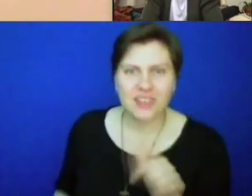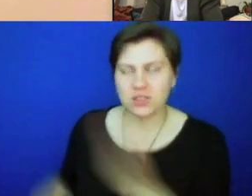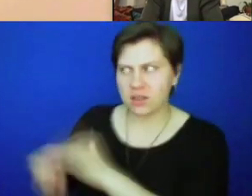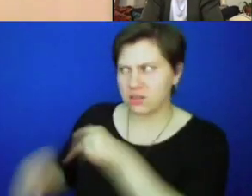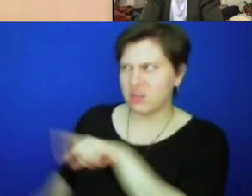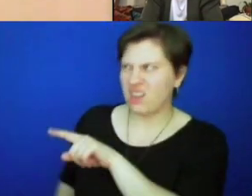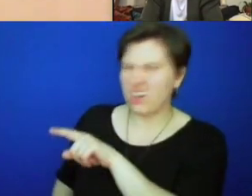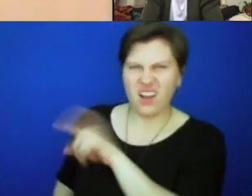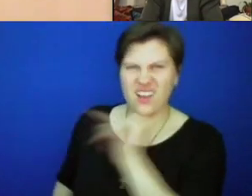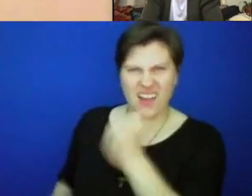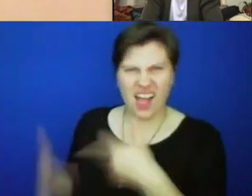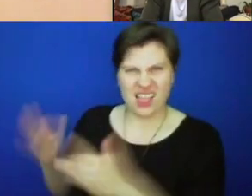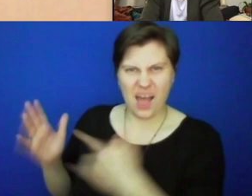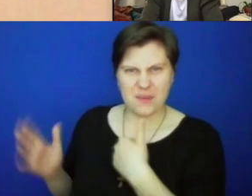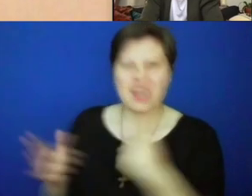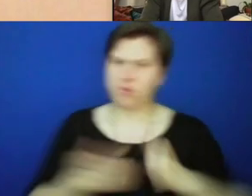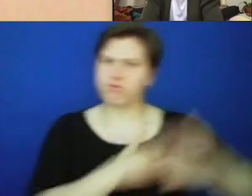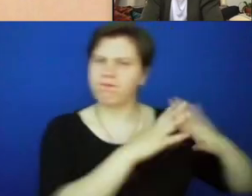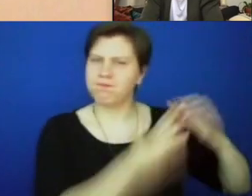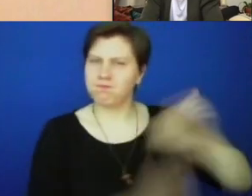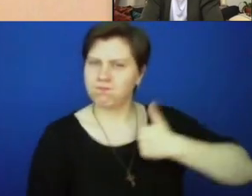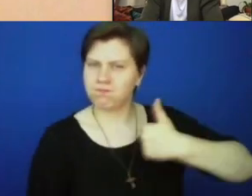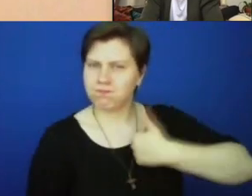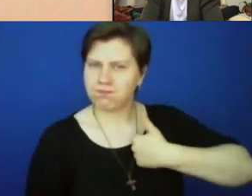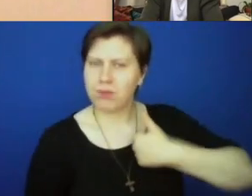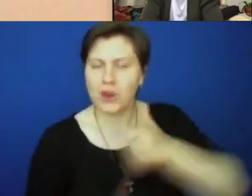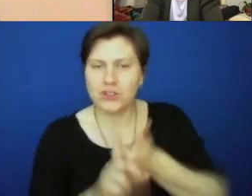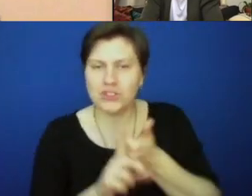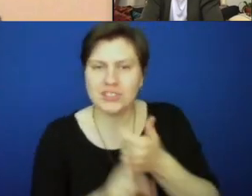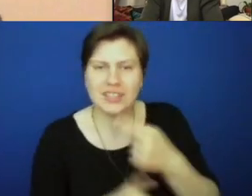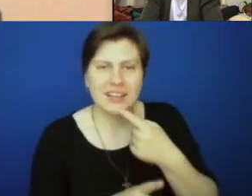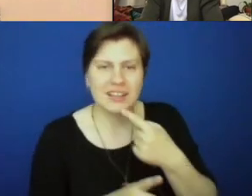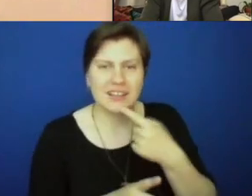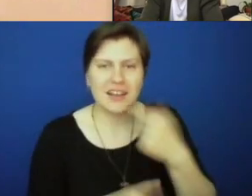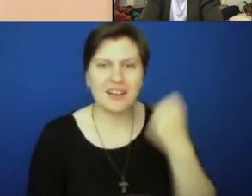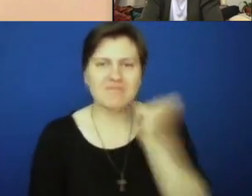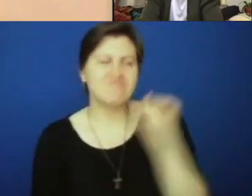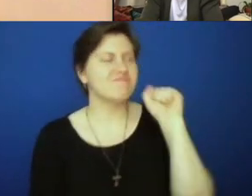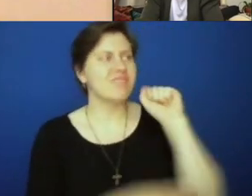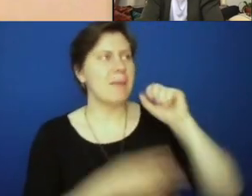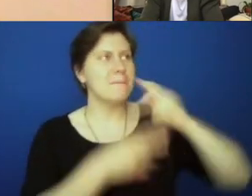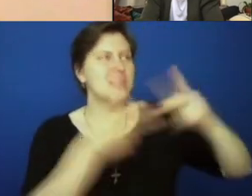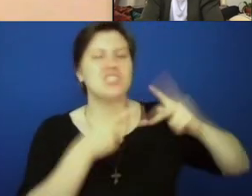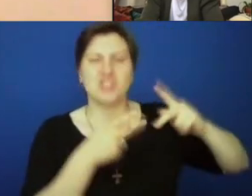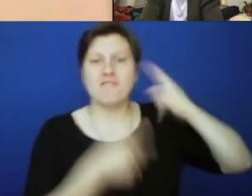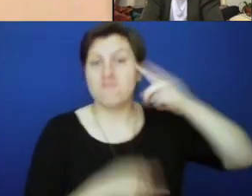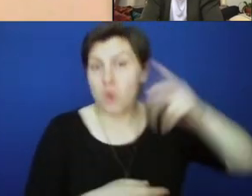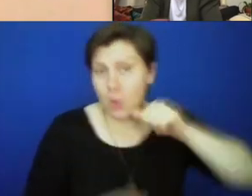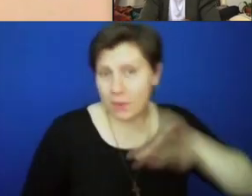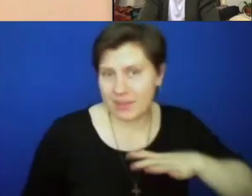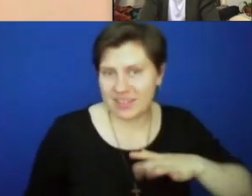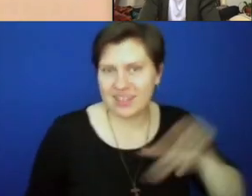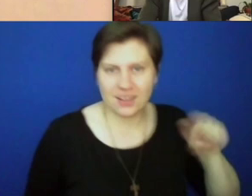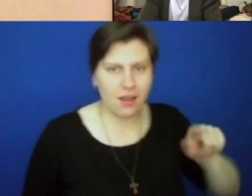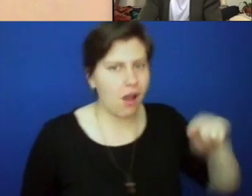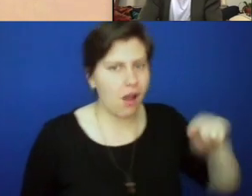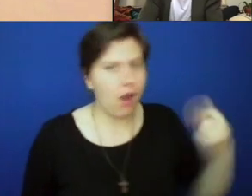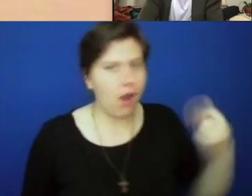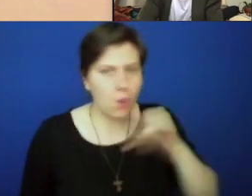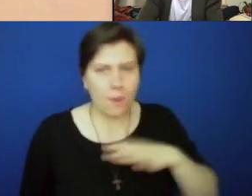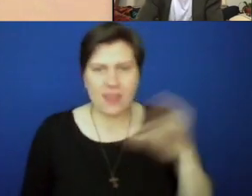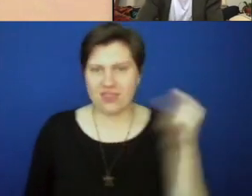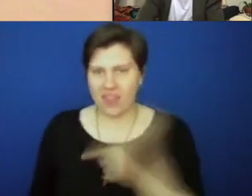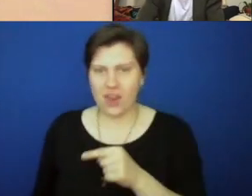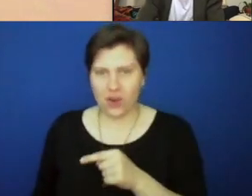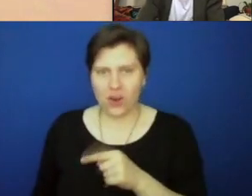to call them to task for their own sort of what she would have called sort of chauvinistic sort of positions towards women. But she is the only